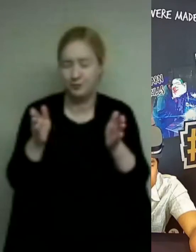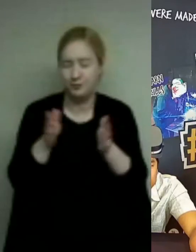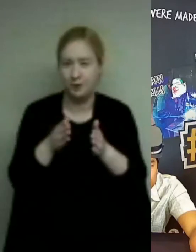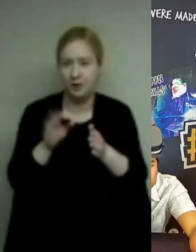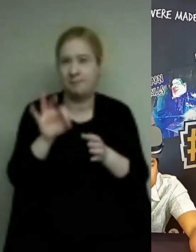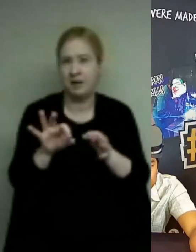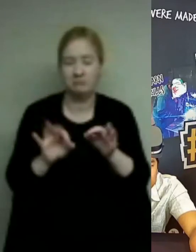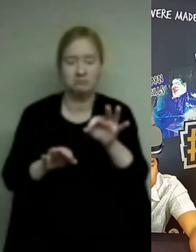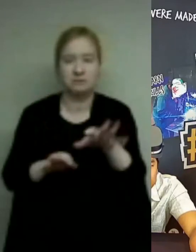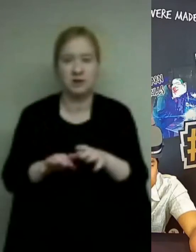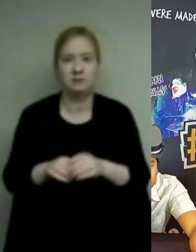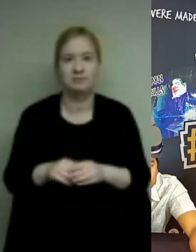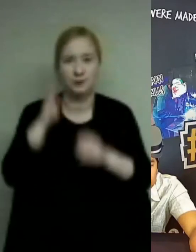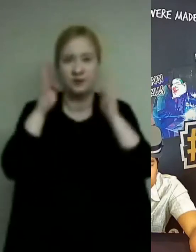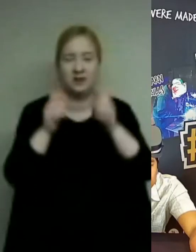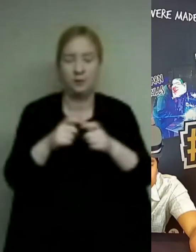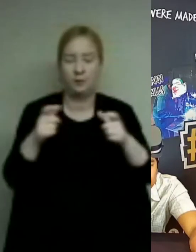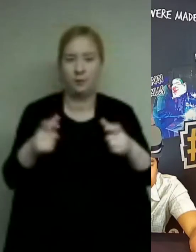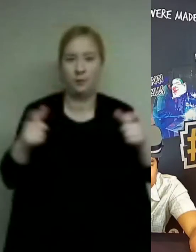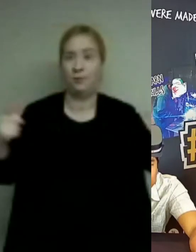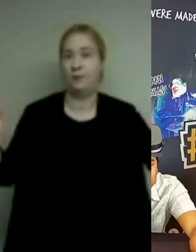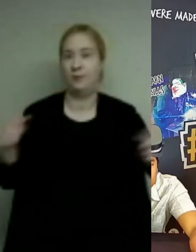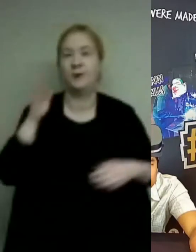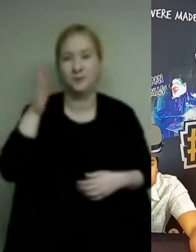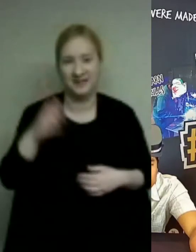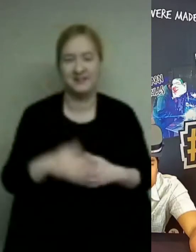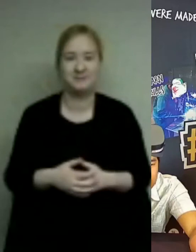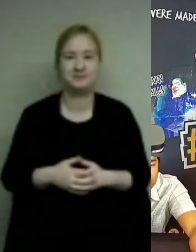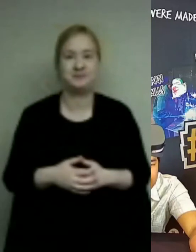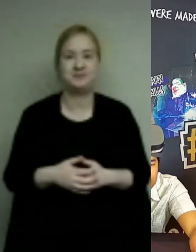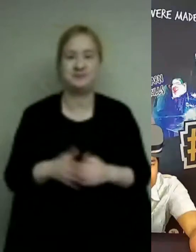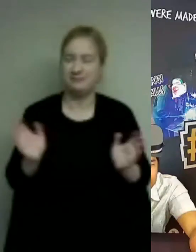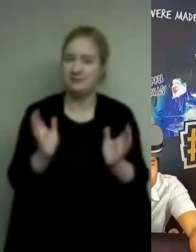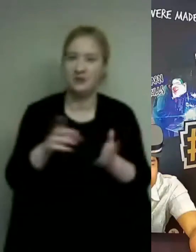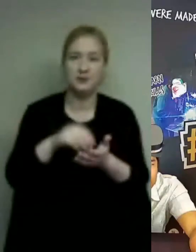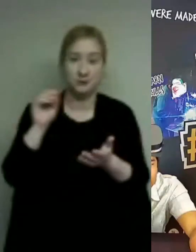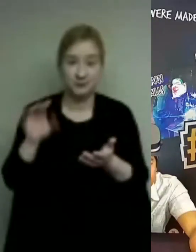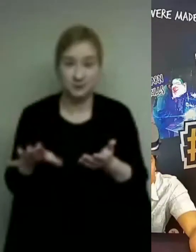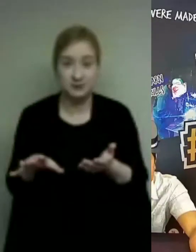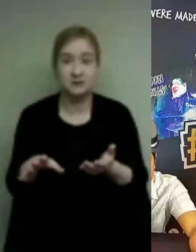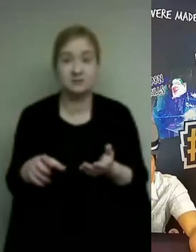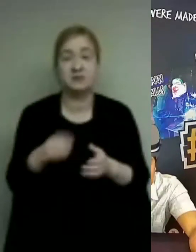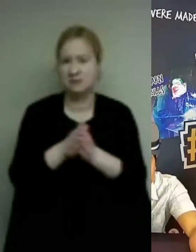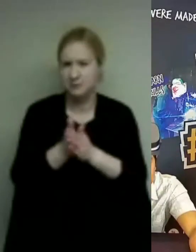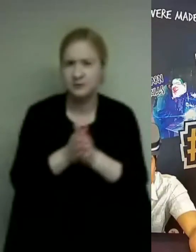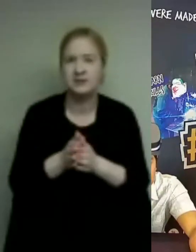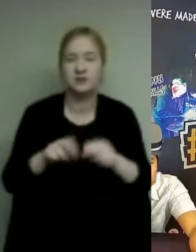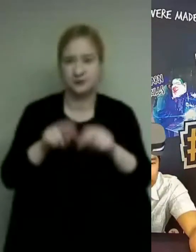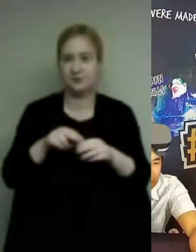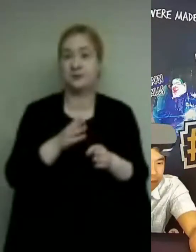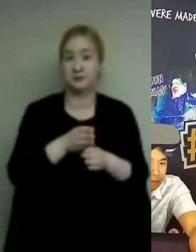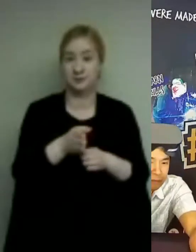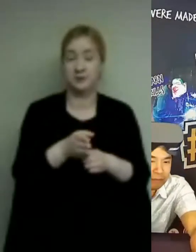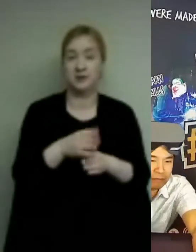construction that means getting students to be curious about a career in construction and changing the stigma associated with the industry